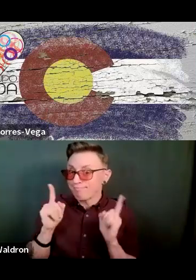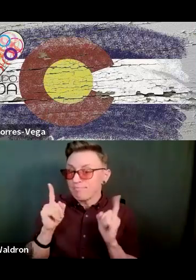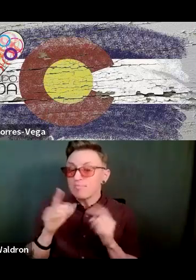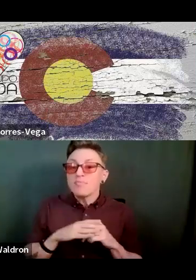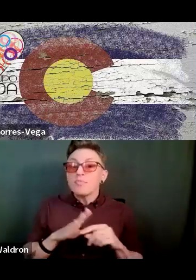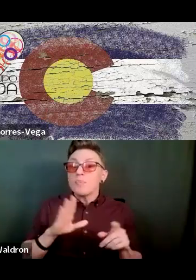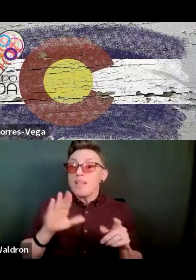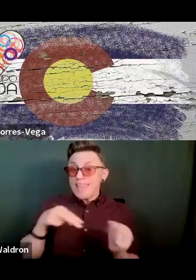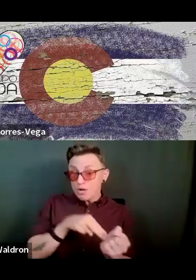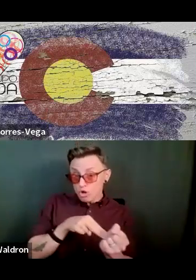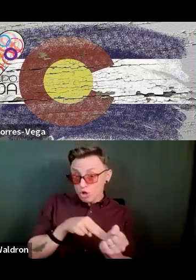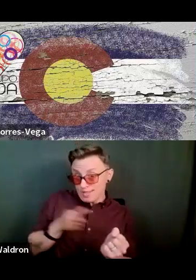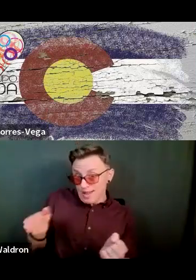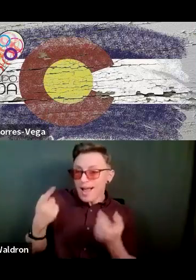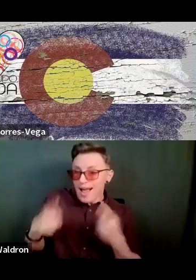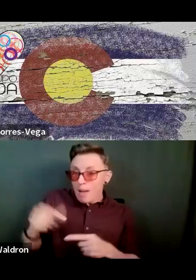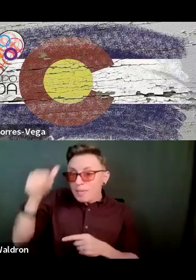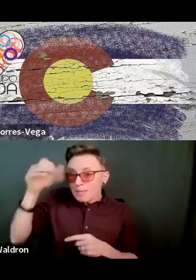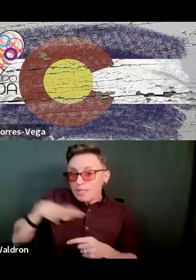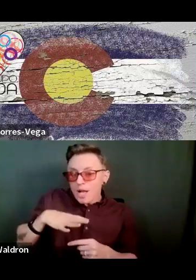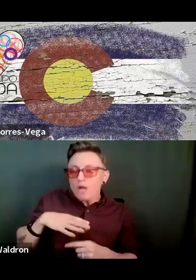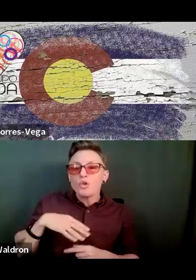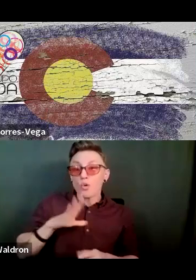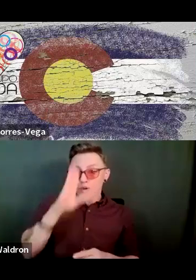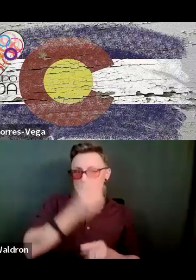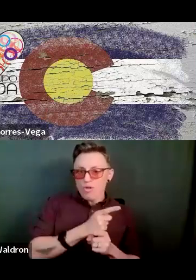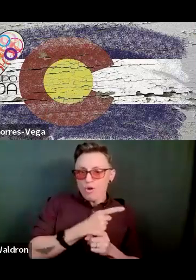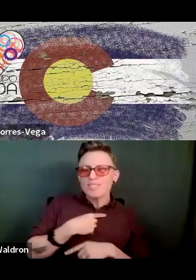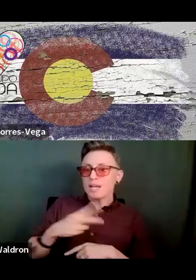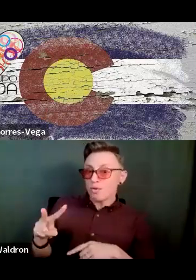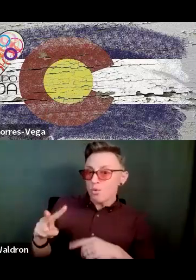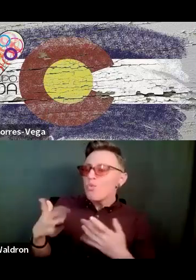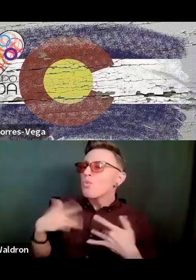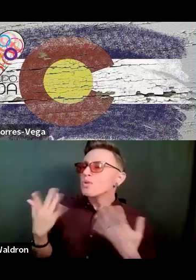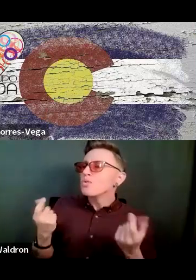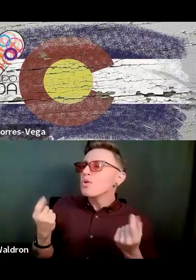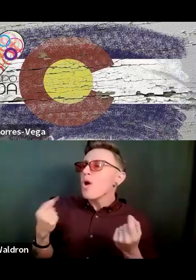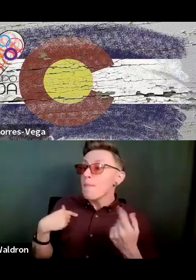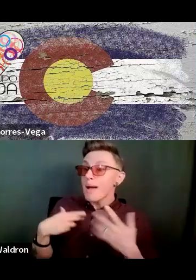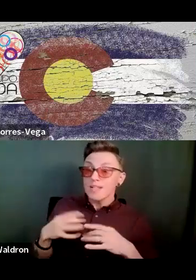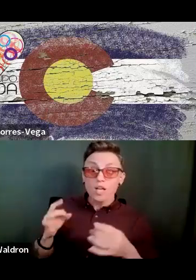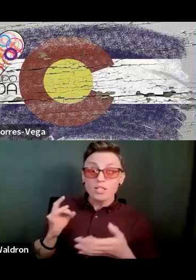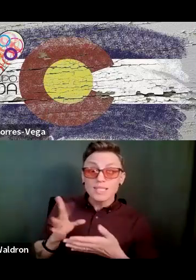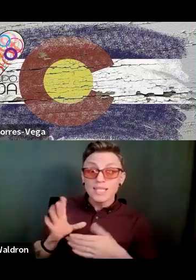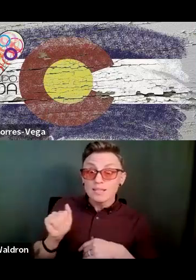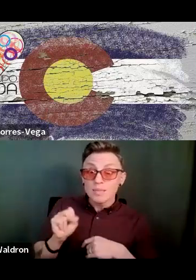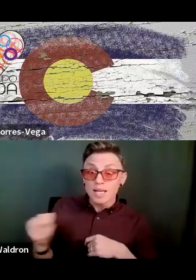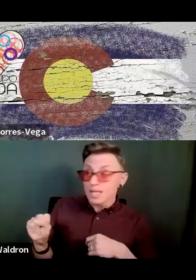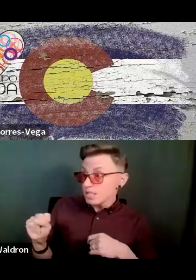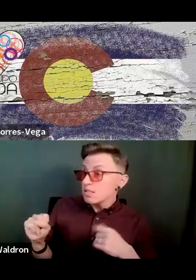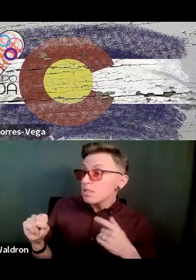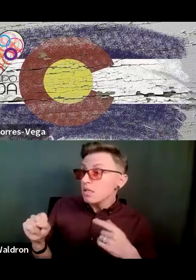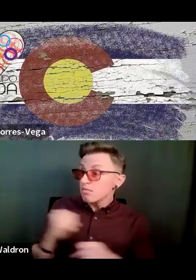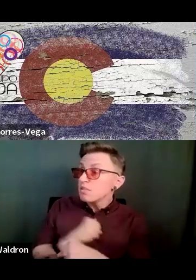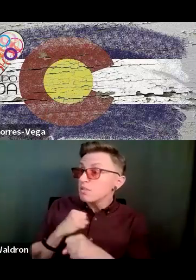be a male. And my brother said, what's going on here? Am I going to have to start kicking some ass? And they were like, well, we don't know what you're talking about.